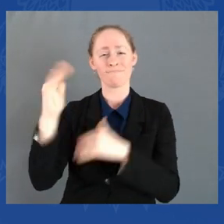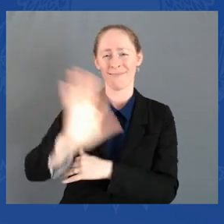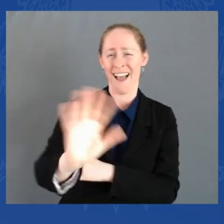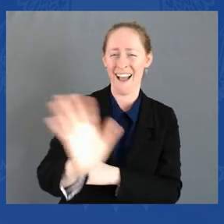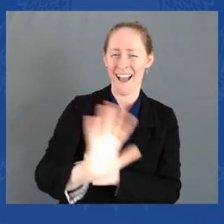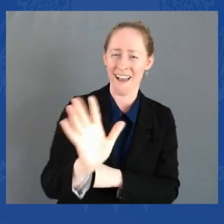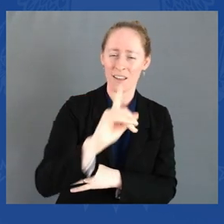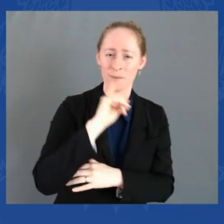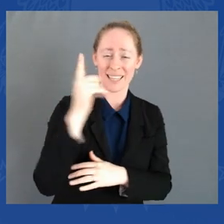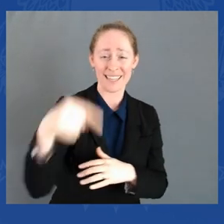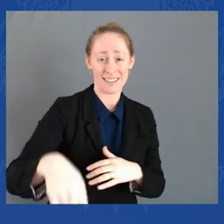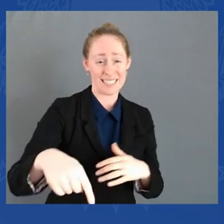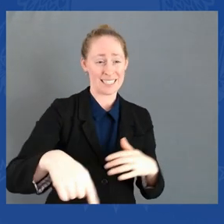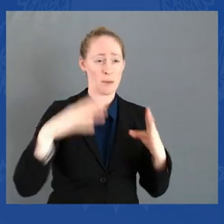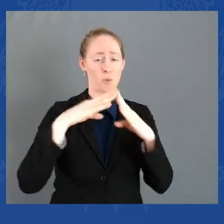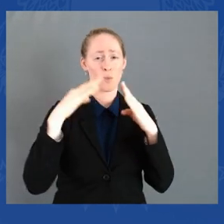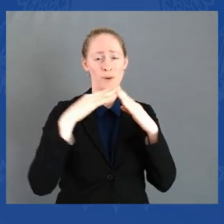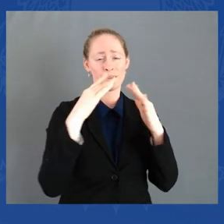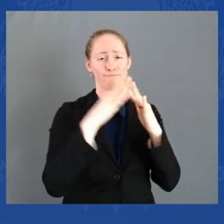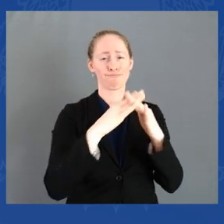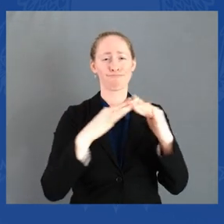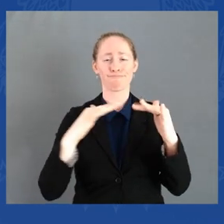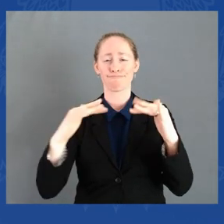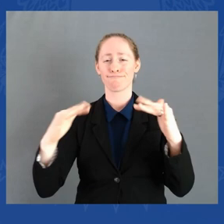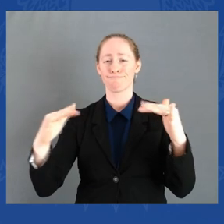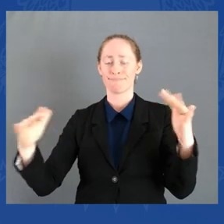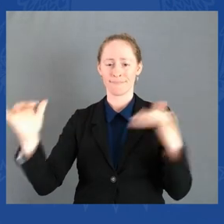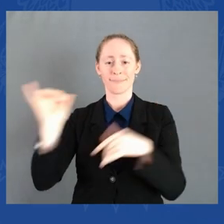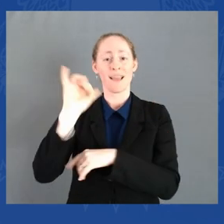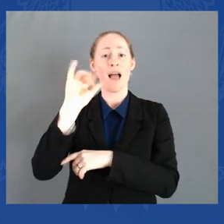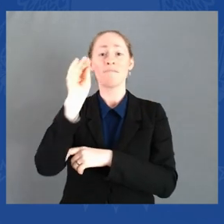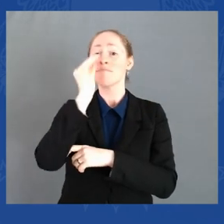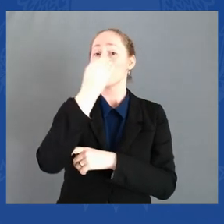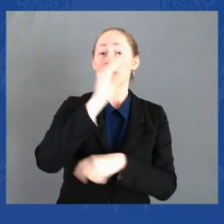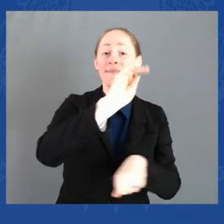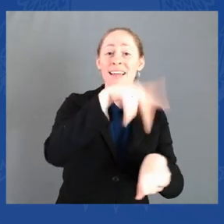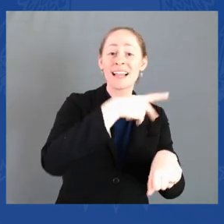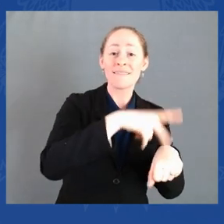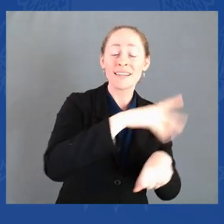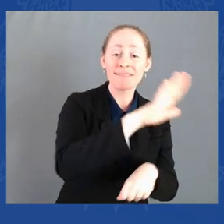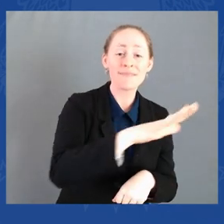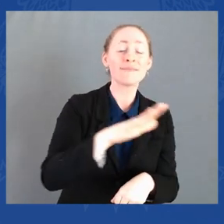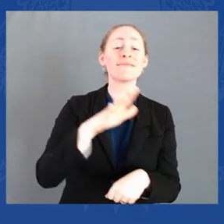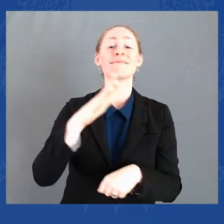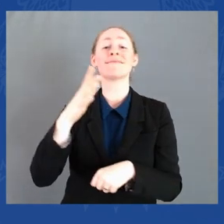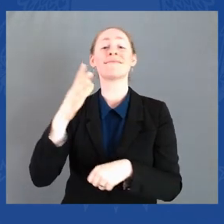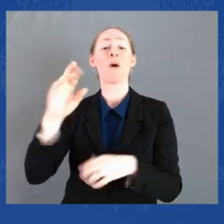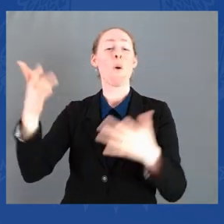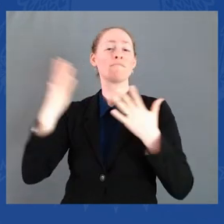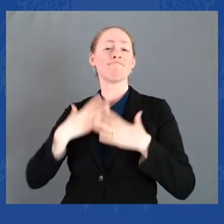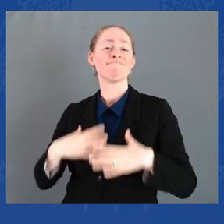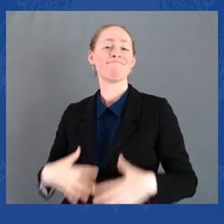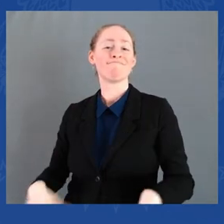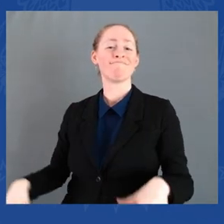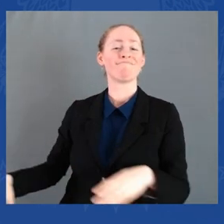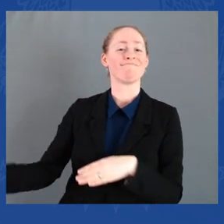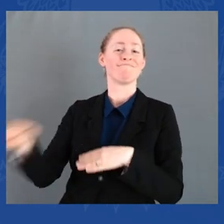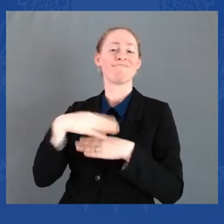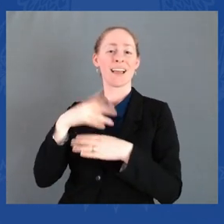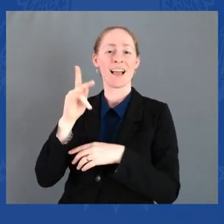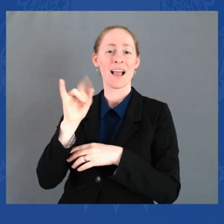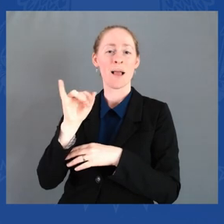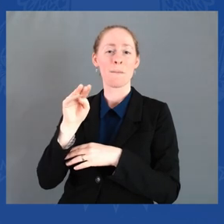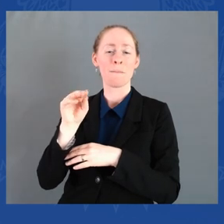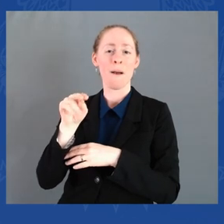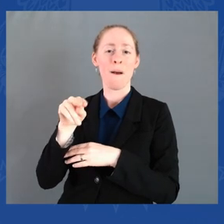as rich as the silk of a kimono, and as beautiful as the colors of the Festival of Holy.